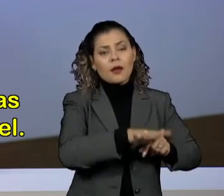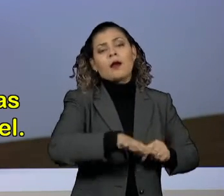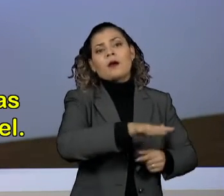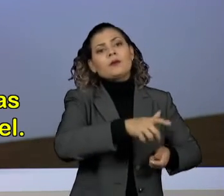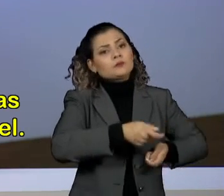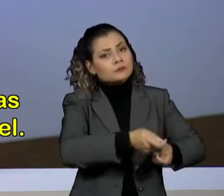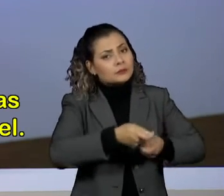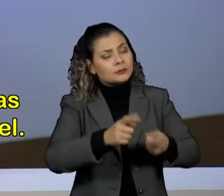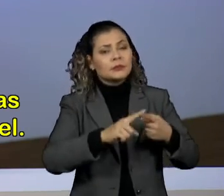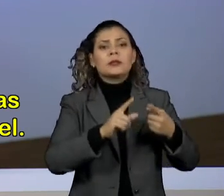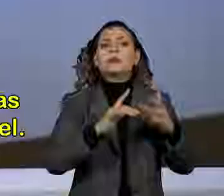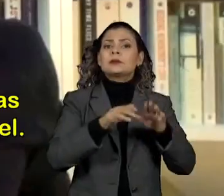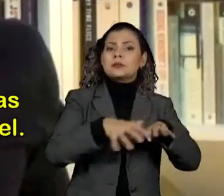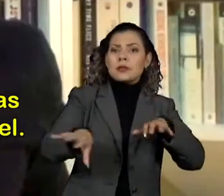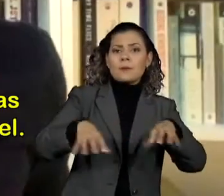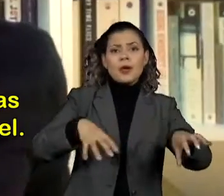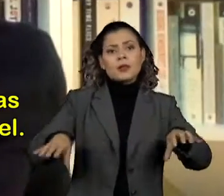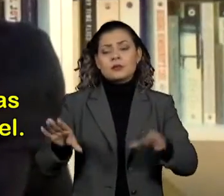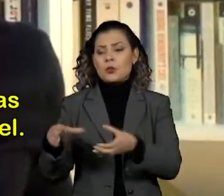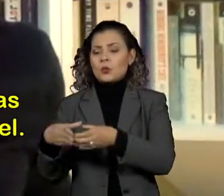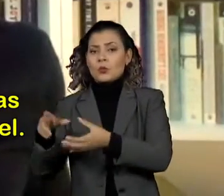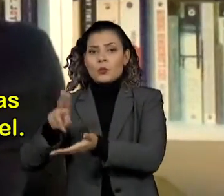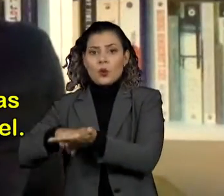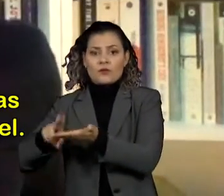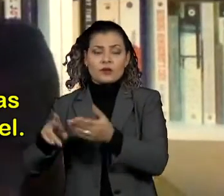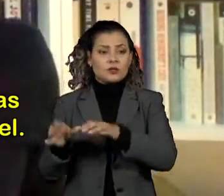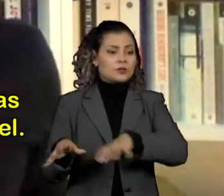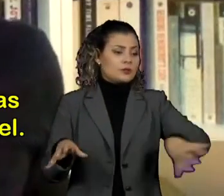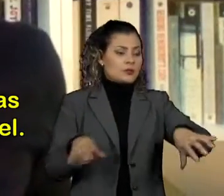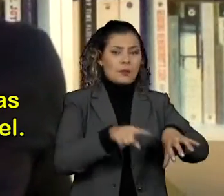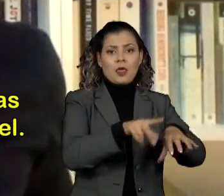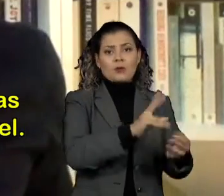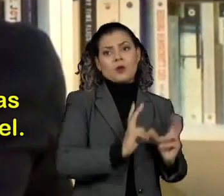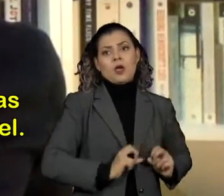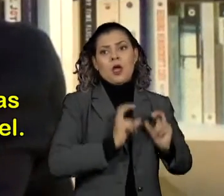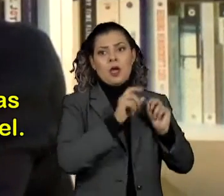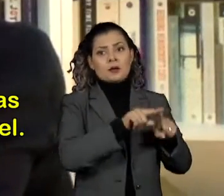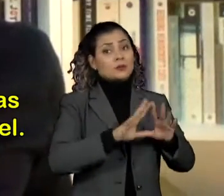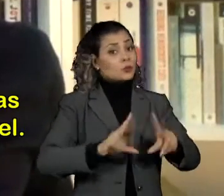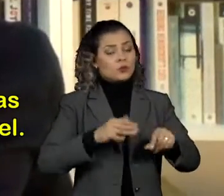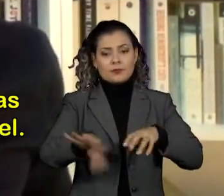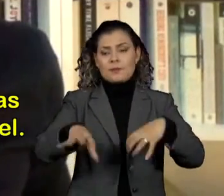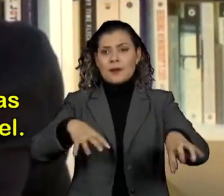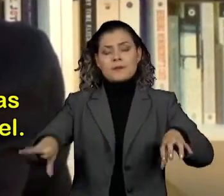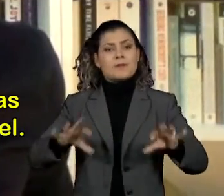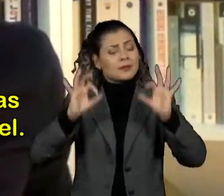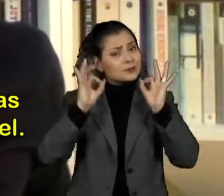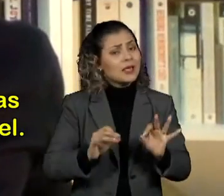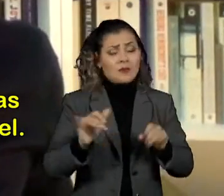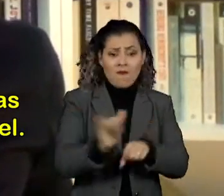separating out the COVID wards from the cancer wards as much as possible. combination. Thank